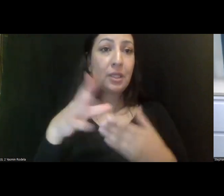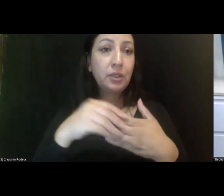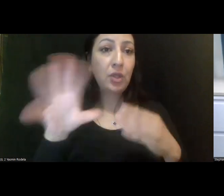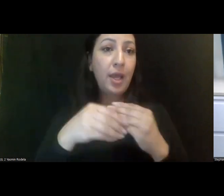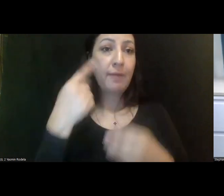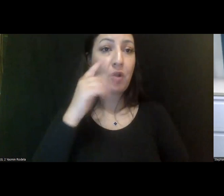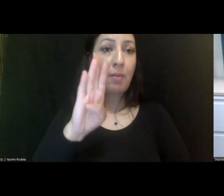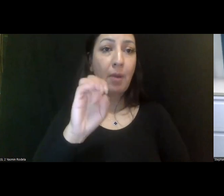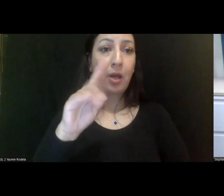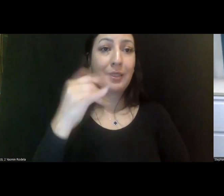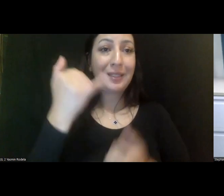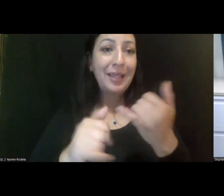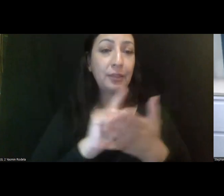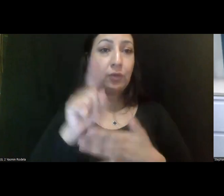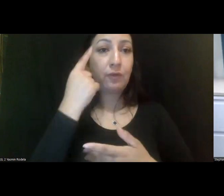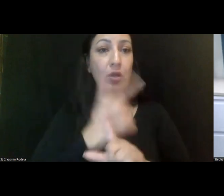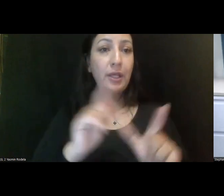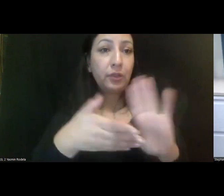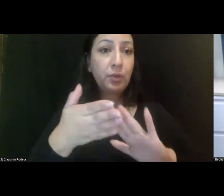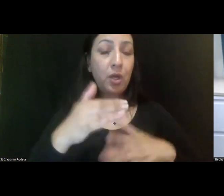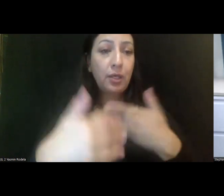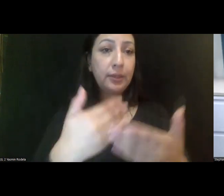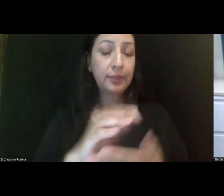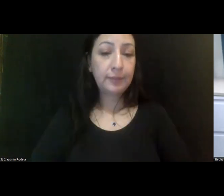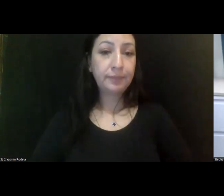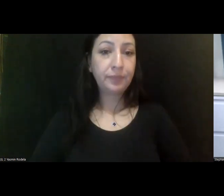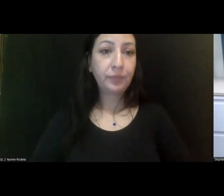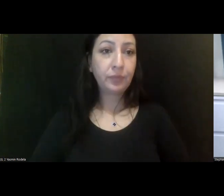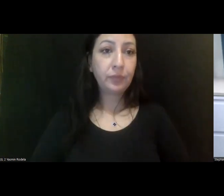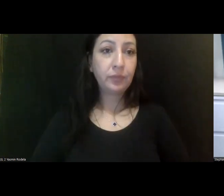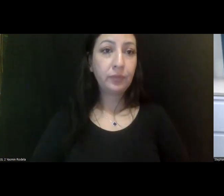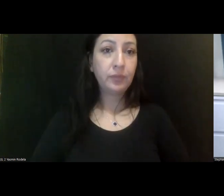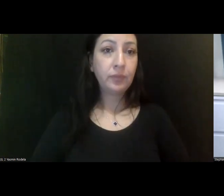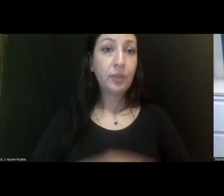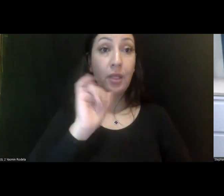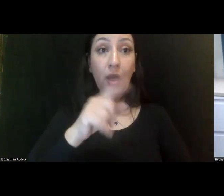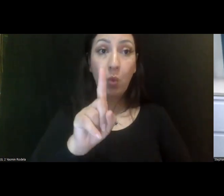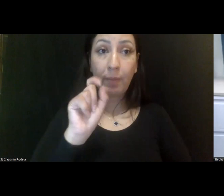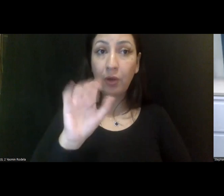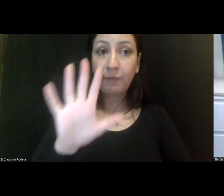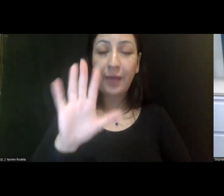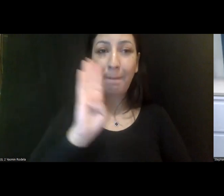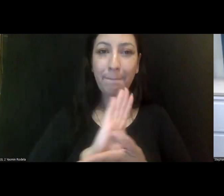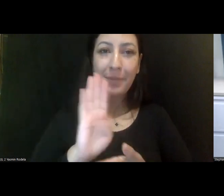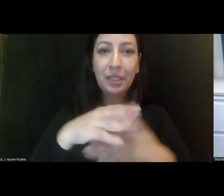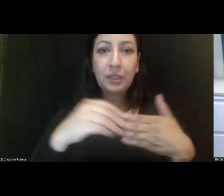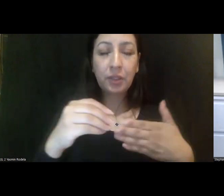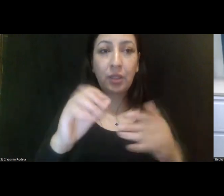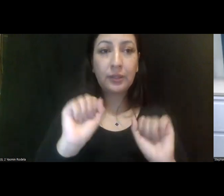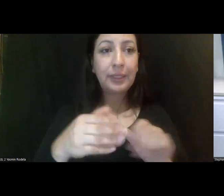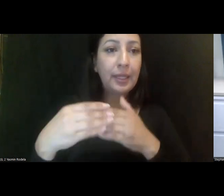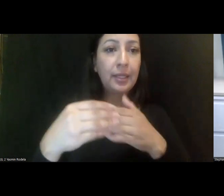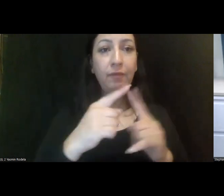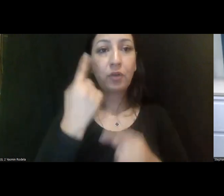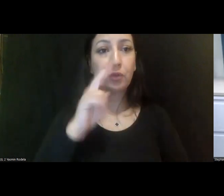bond in the last week of the legislative process. Um, now that $1.5 billion, uh, led to two